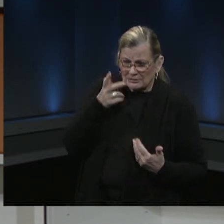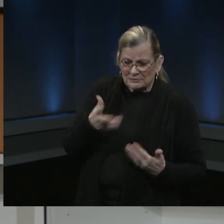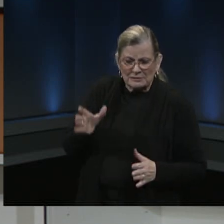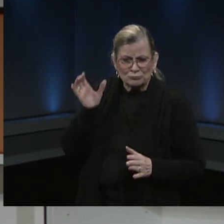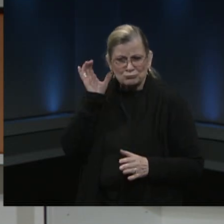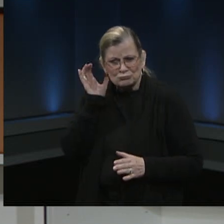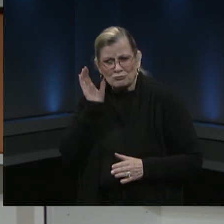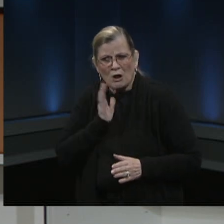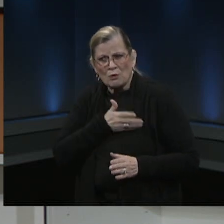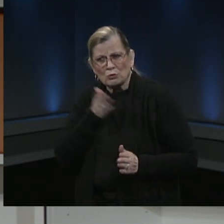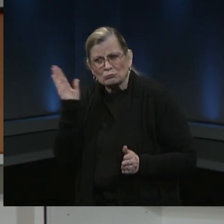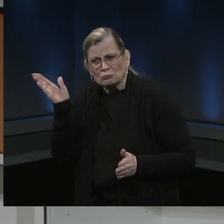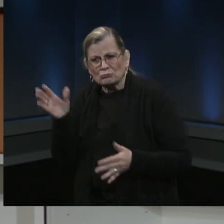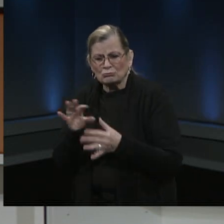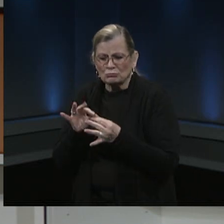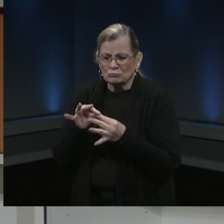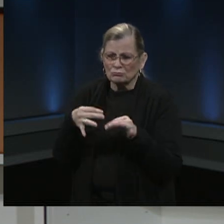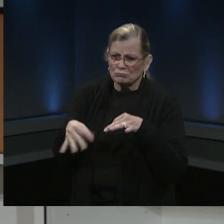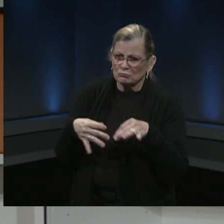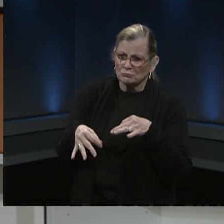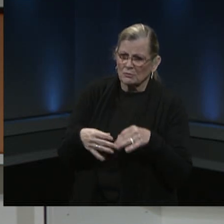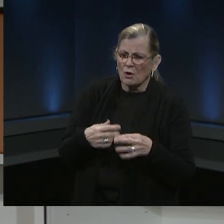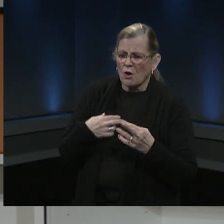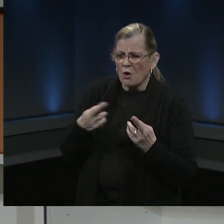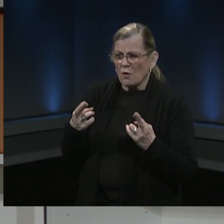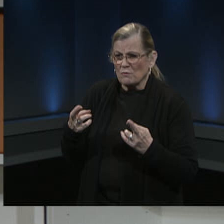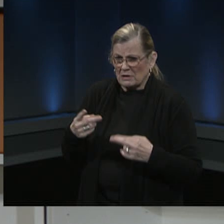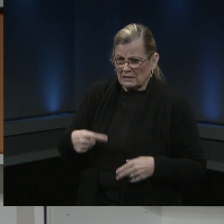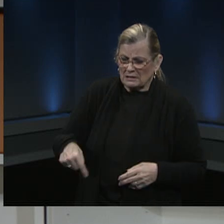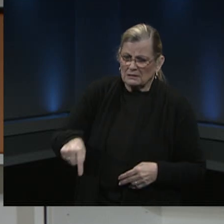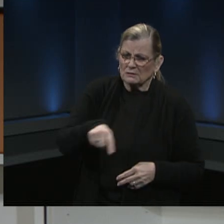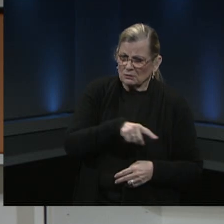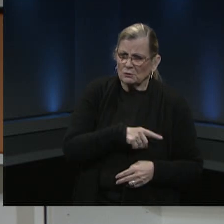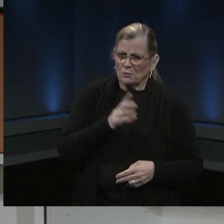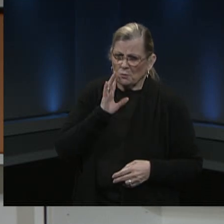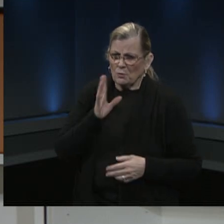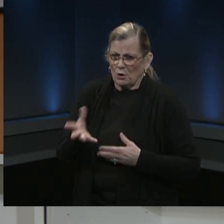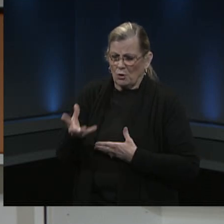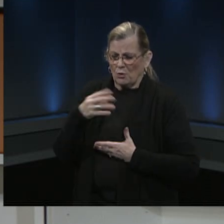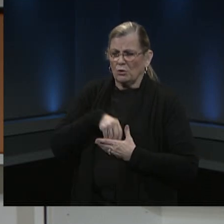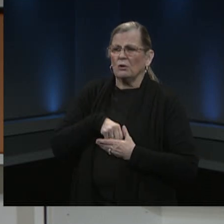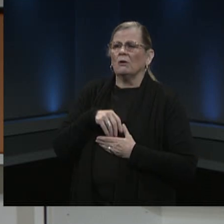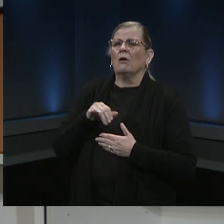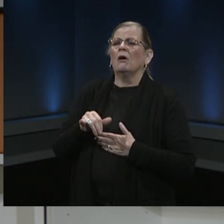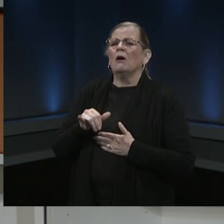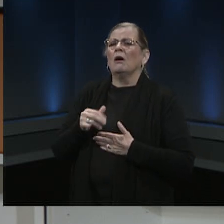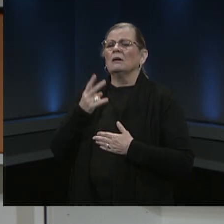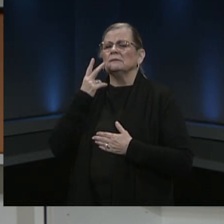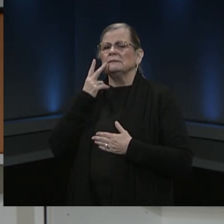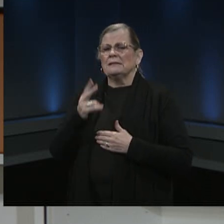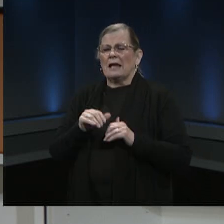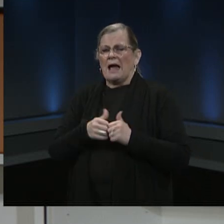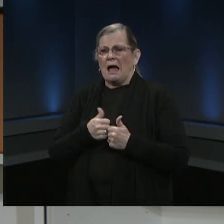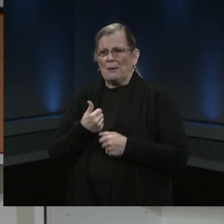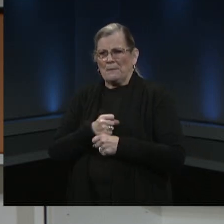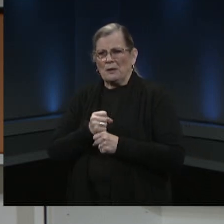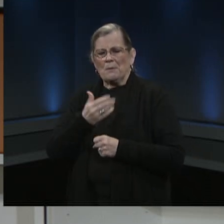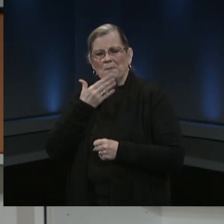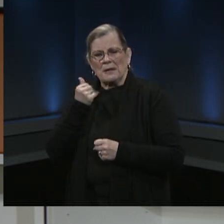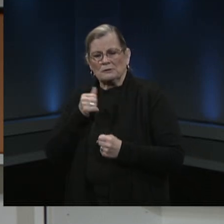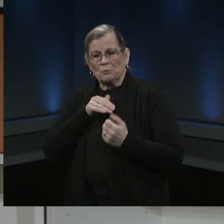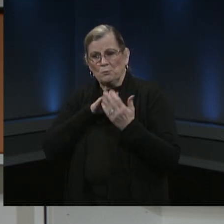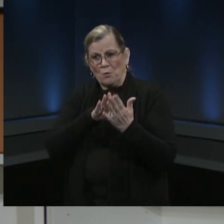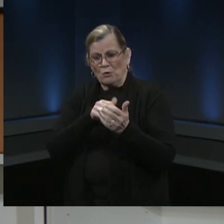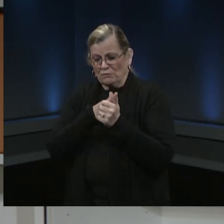tonight to go back to staff and say that this is the best way to handle it if we had a more